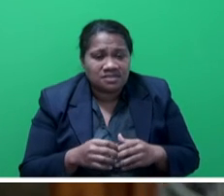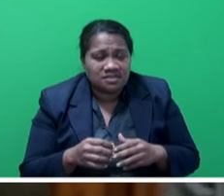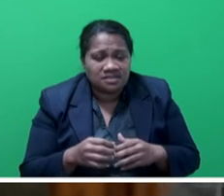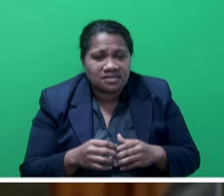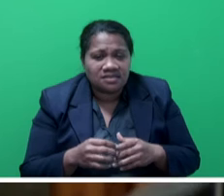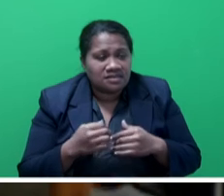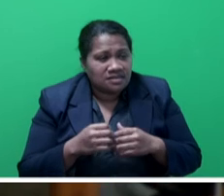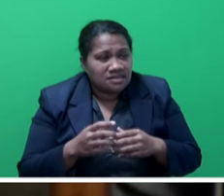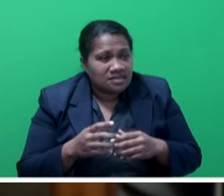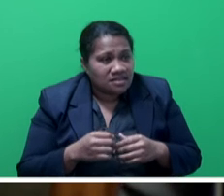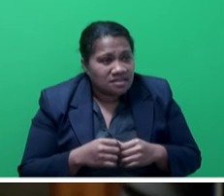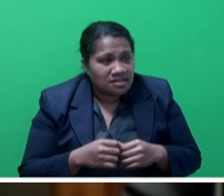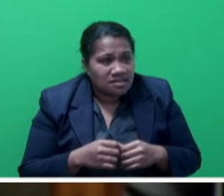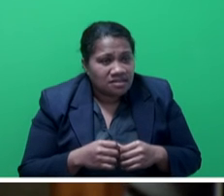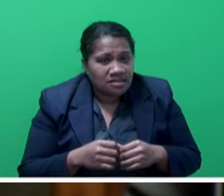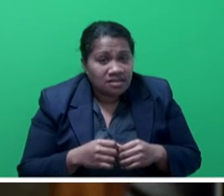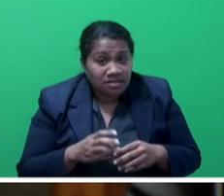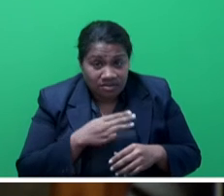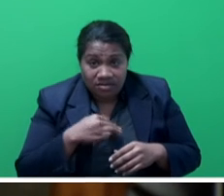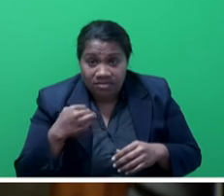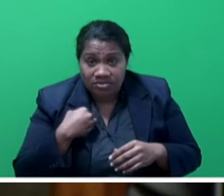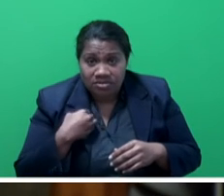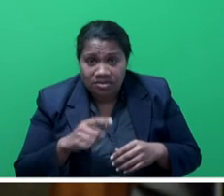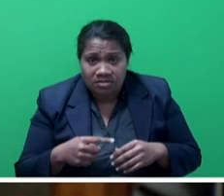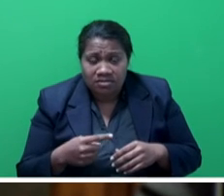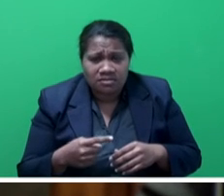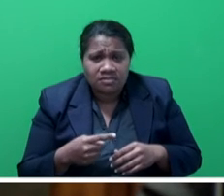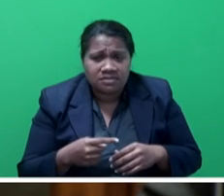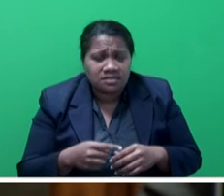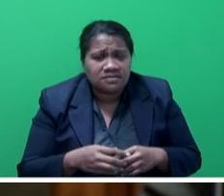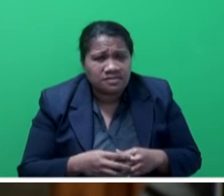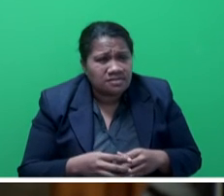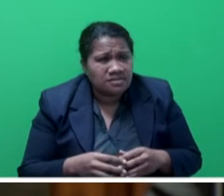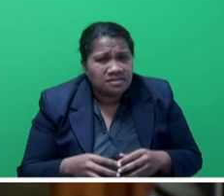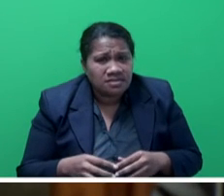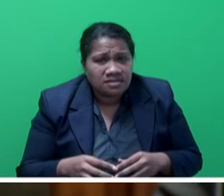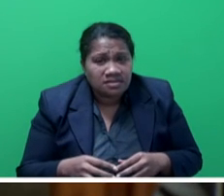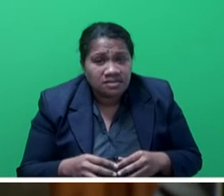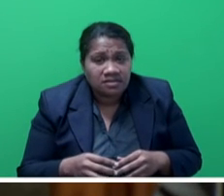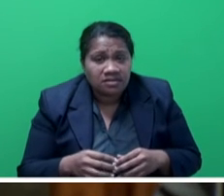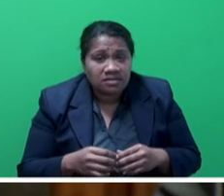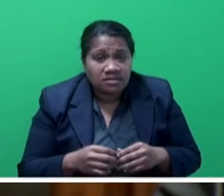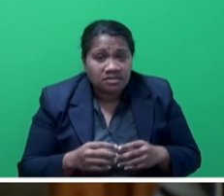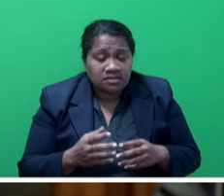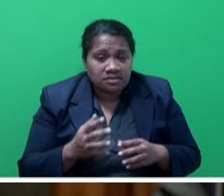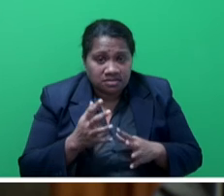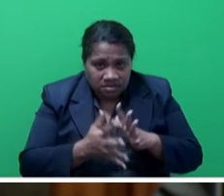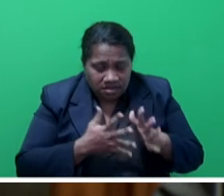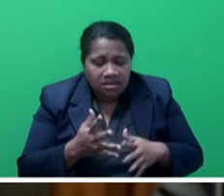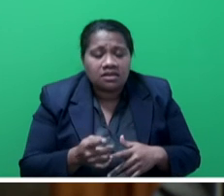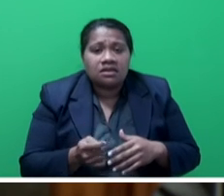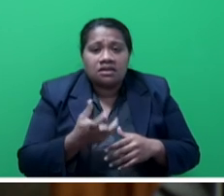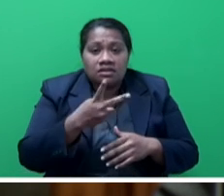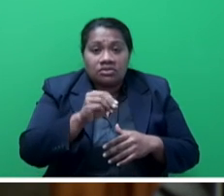replacement process. The Ministry continued with the project for the purchasing of the new boiler with a contract signed in early 2020.